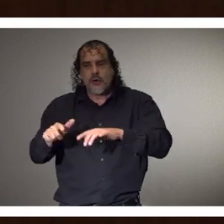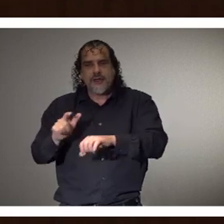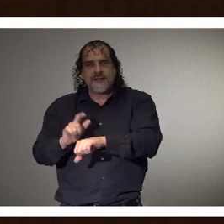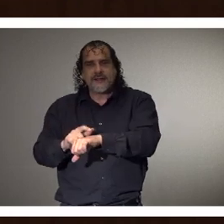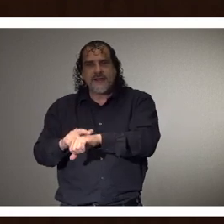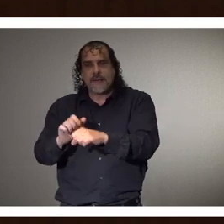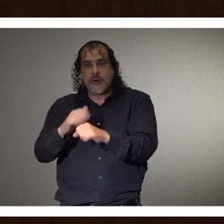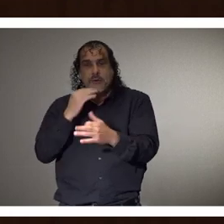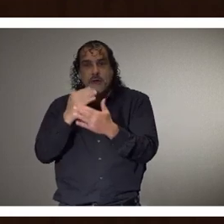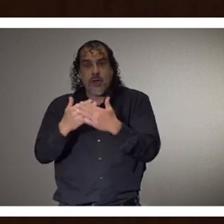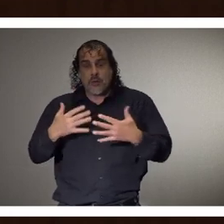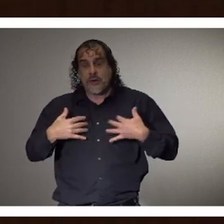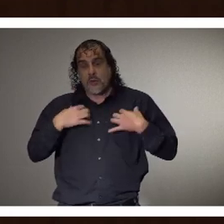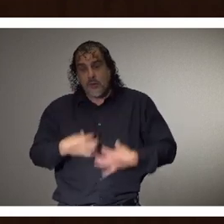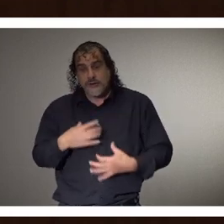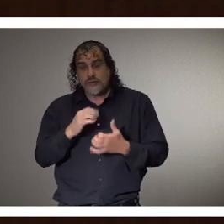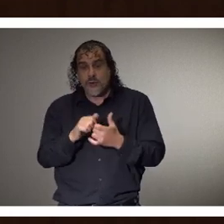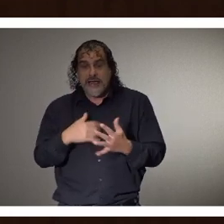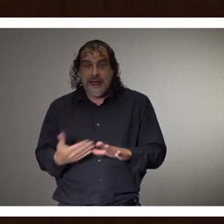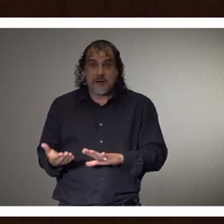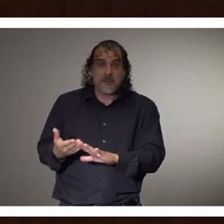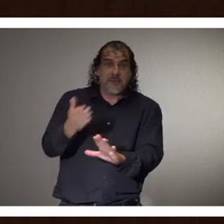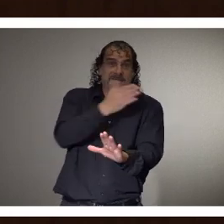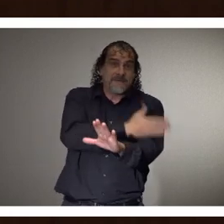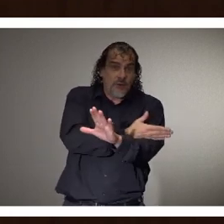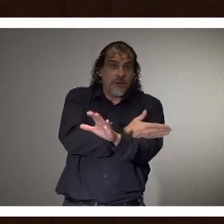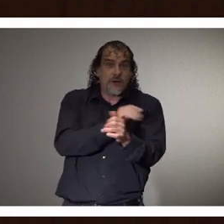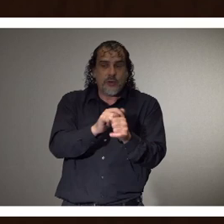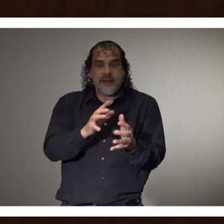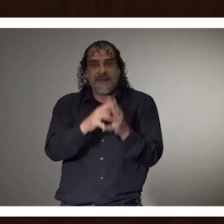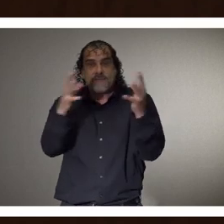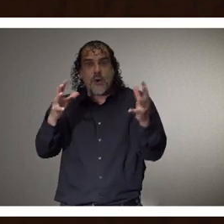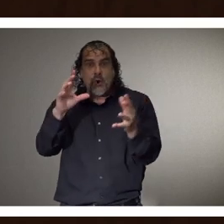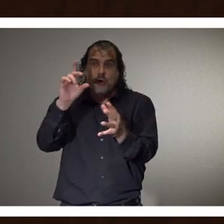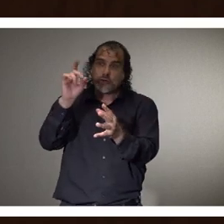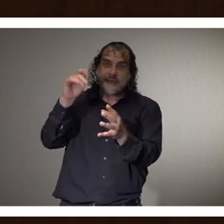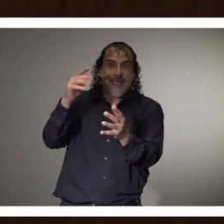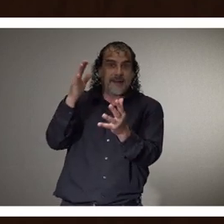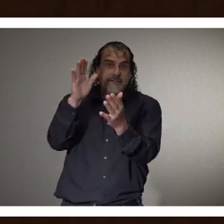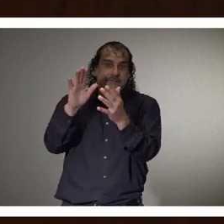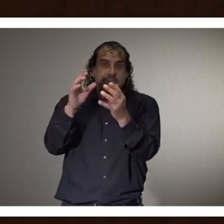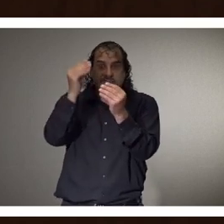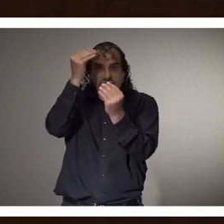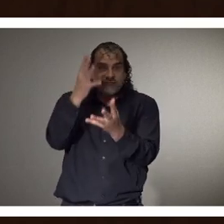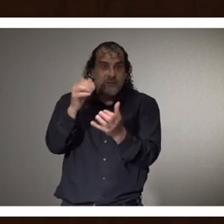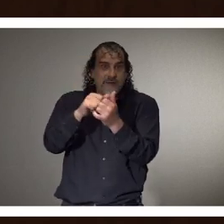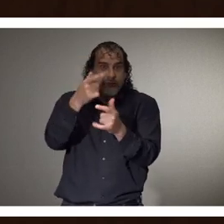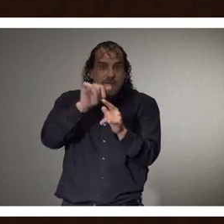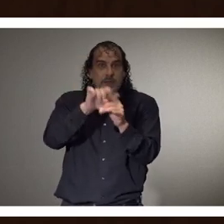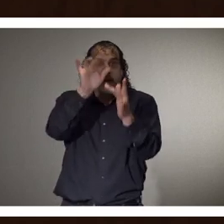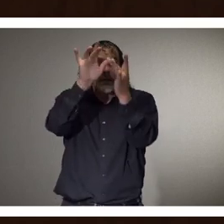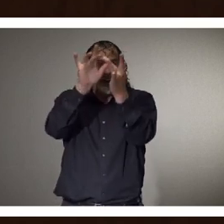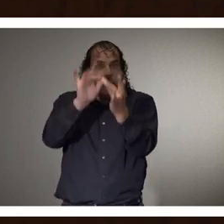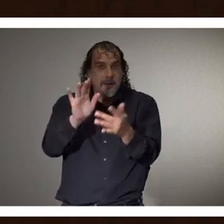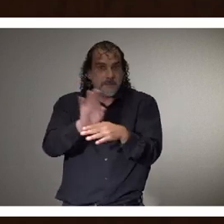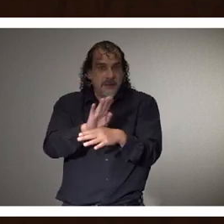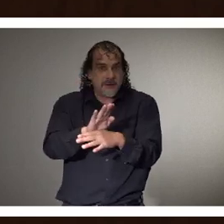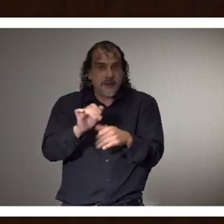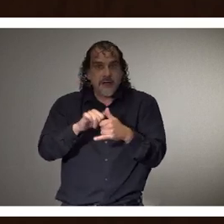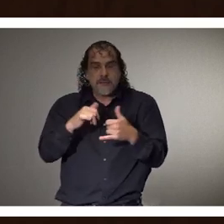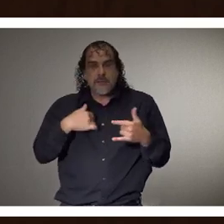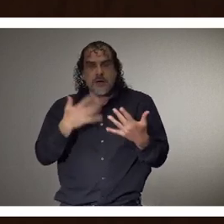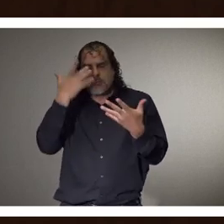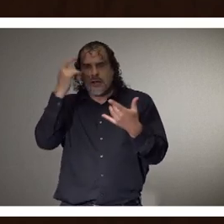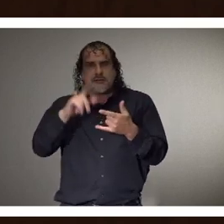We would have rather had it up and running prior to this. We'd have had a, you know, larger database to go to, but fortunately during this response, we had so much of an overwhelming,